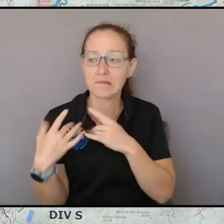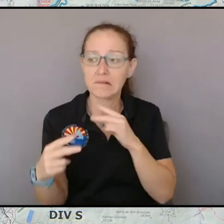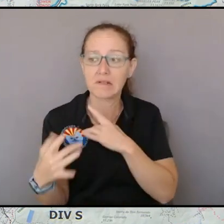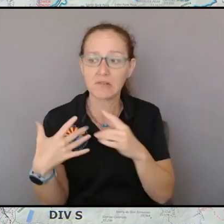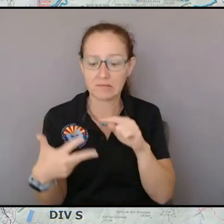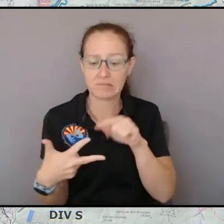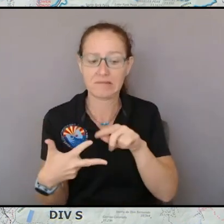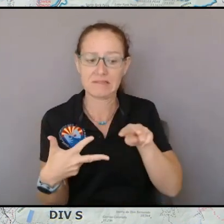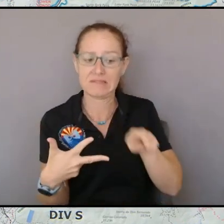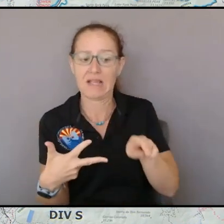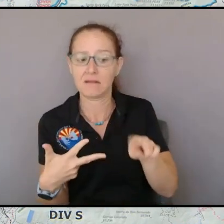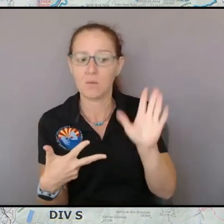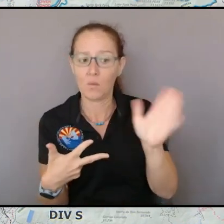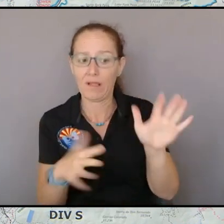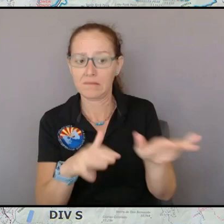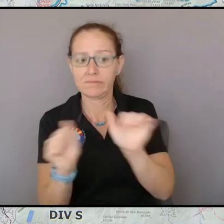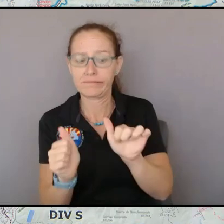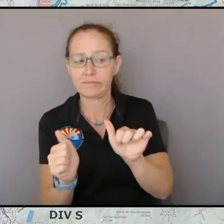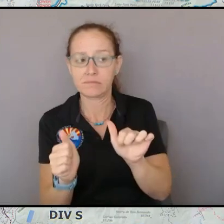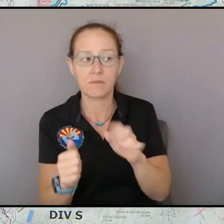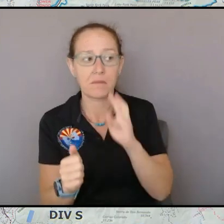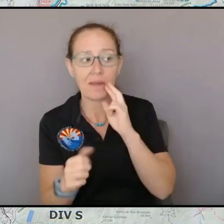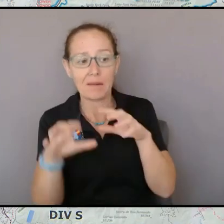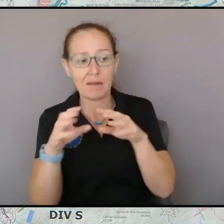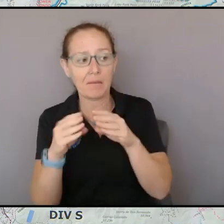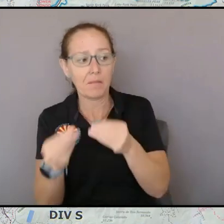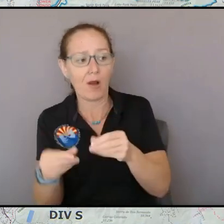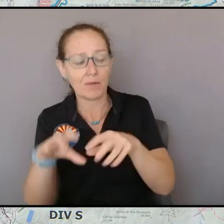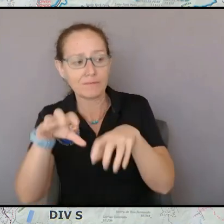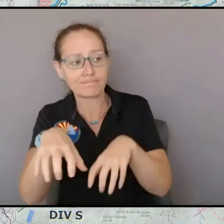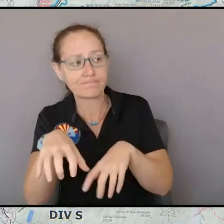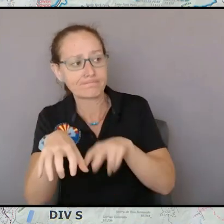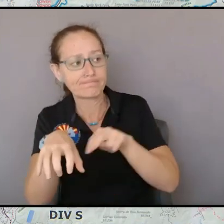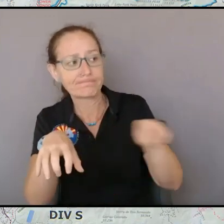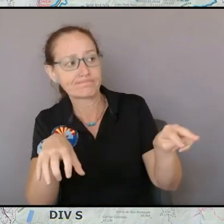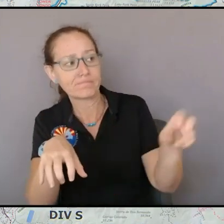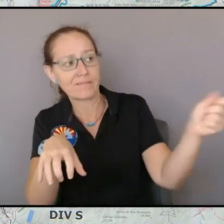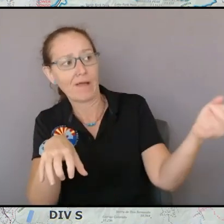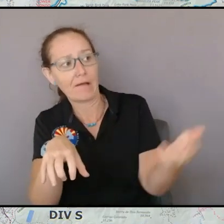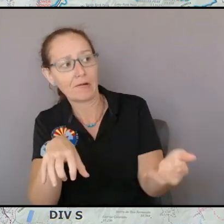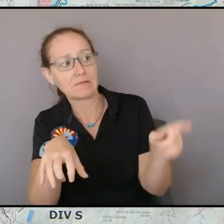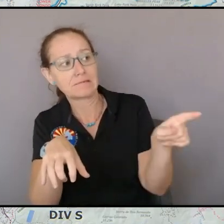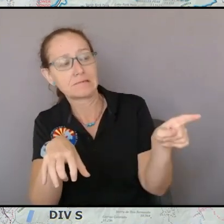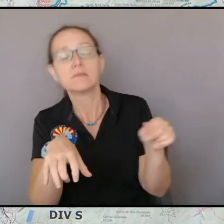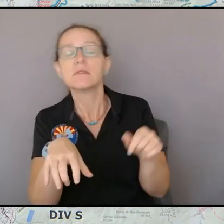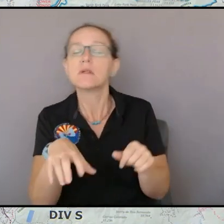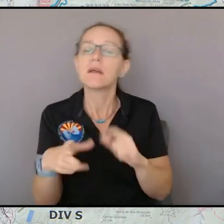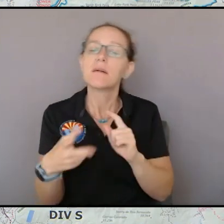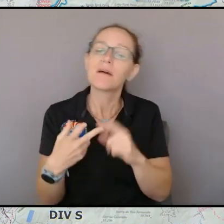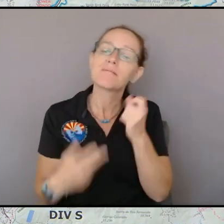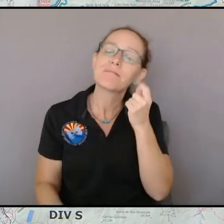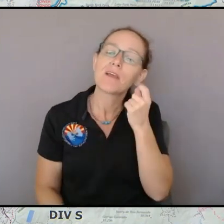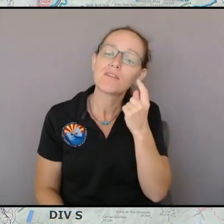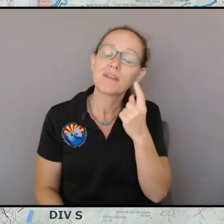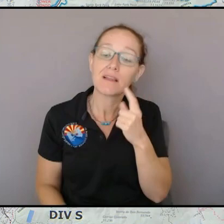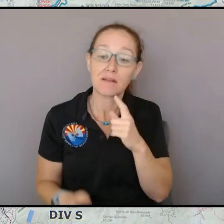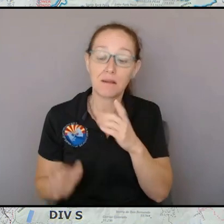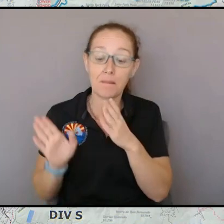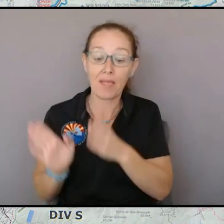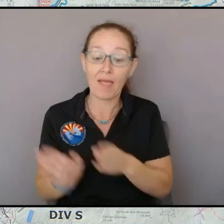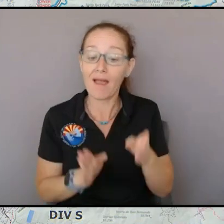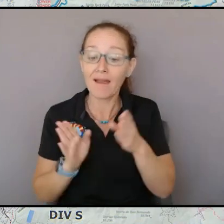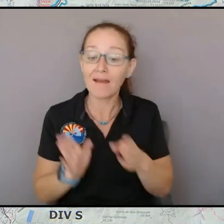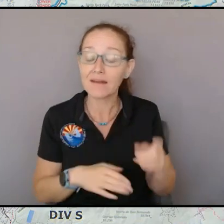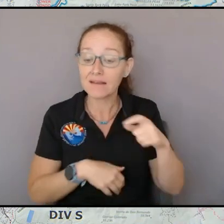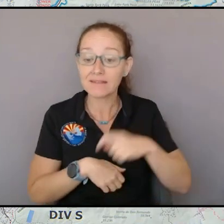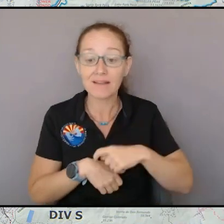get this done but I can tell you that the time it takes to plan has rarely been the problem with strategic success it's that time that we try to hurry things